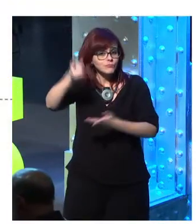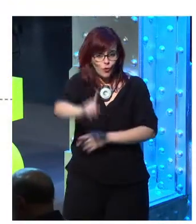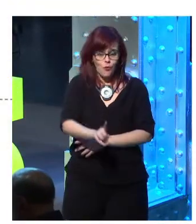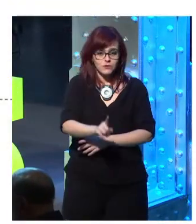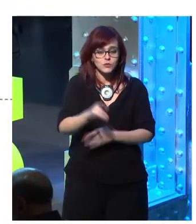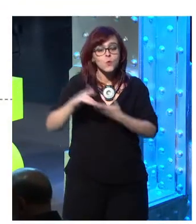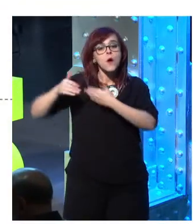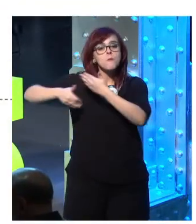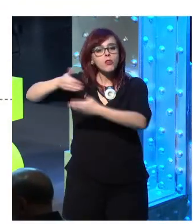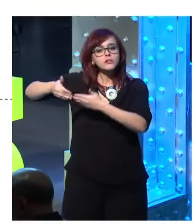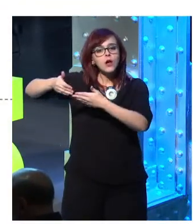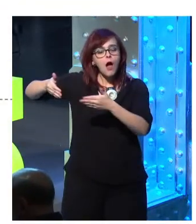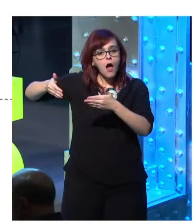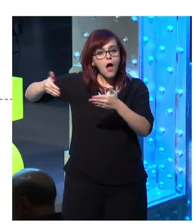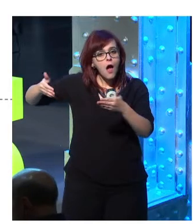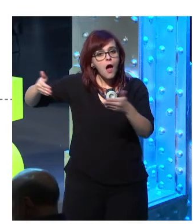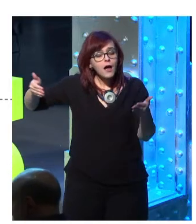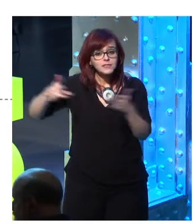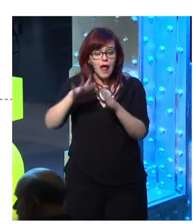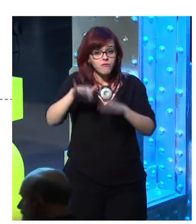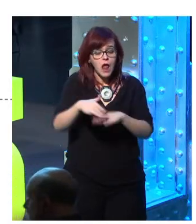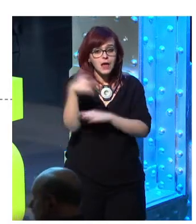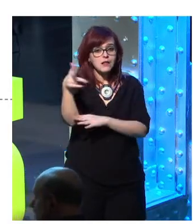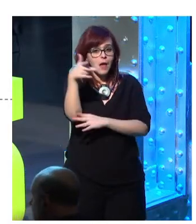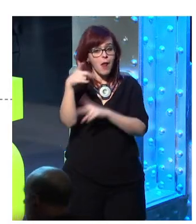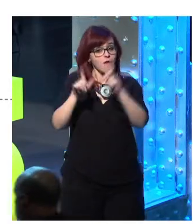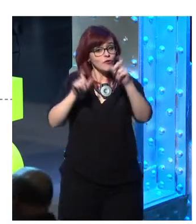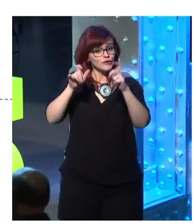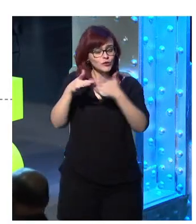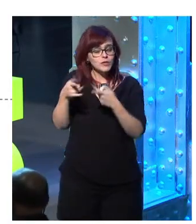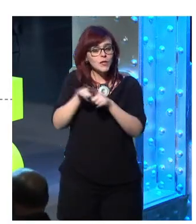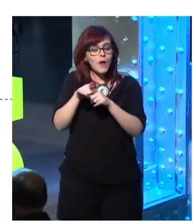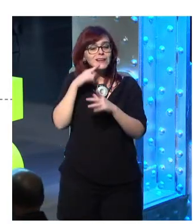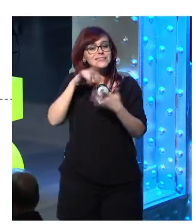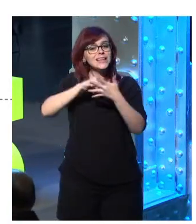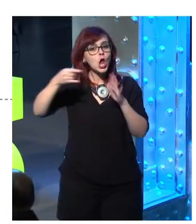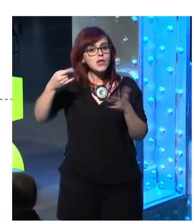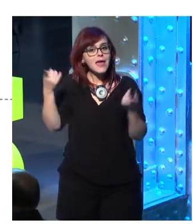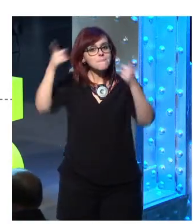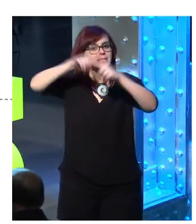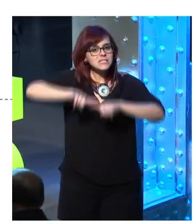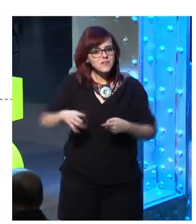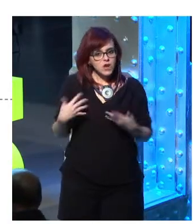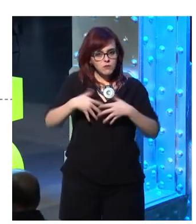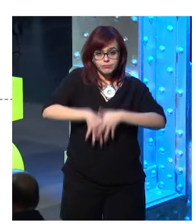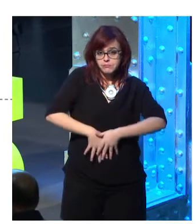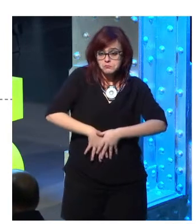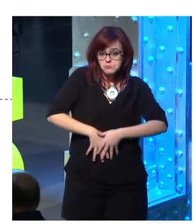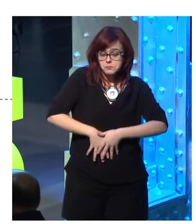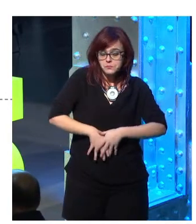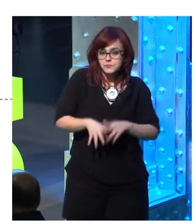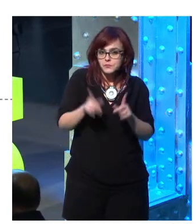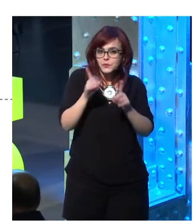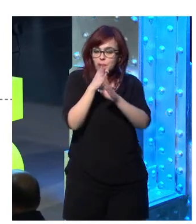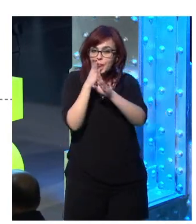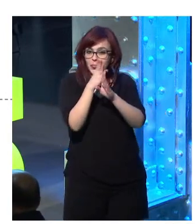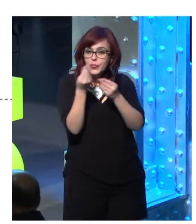eyeglasses are considered normal or even decorative prosthetic legs are restorative. They take you to that norm. Anything above that norm is